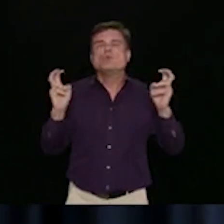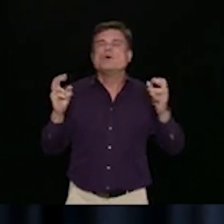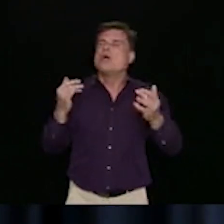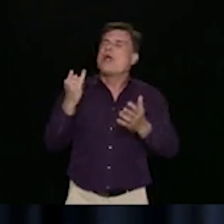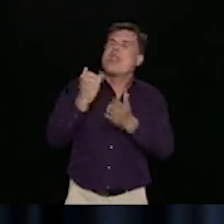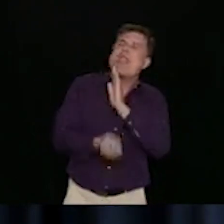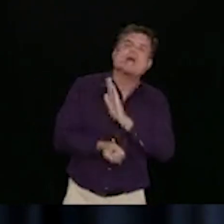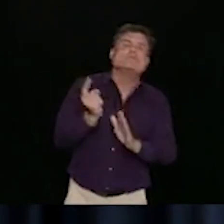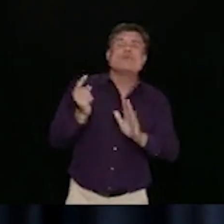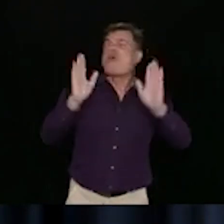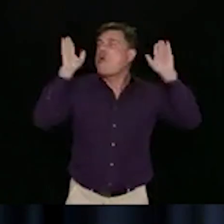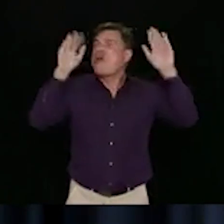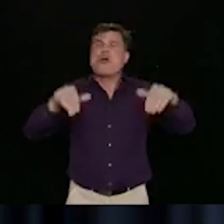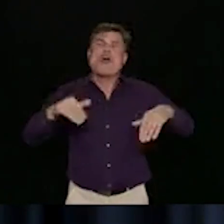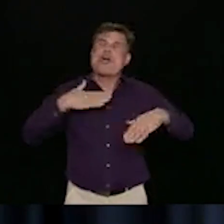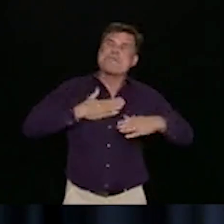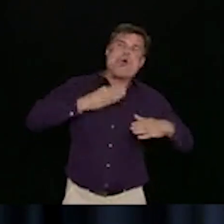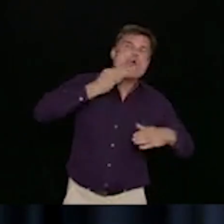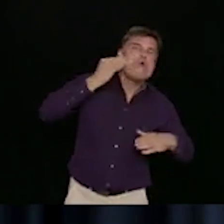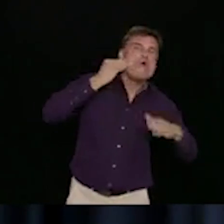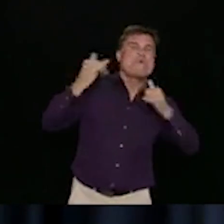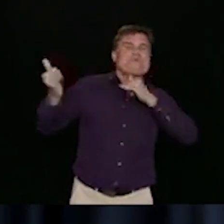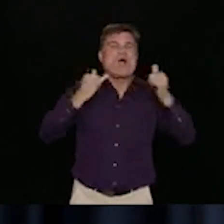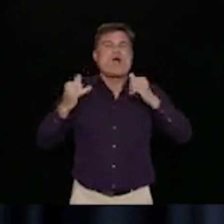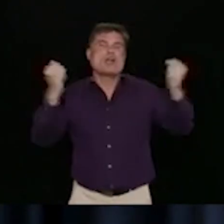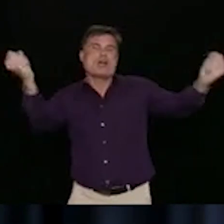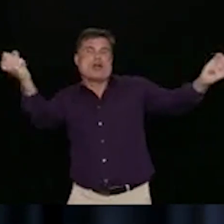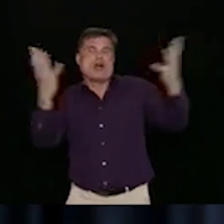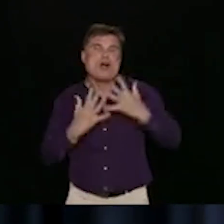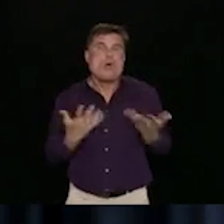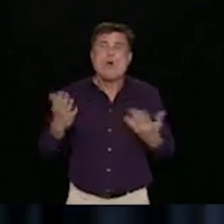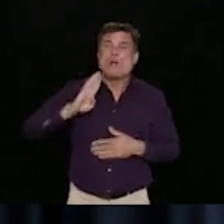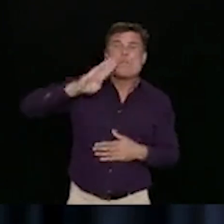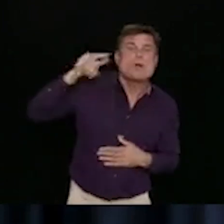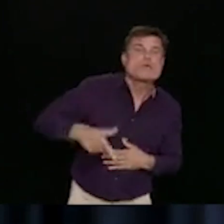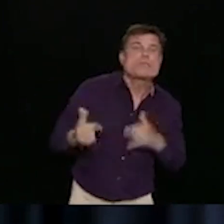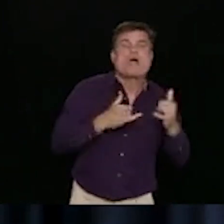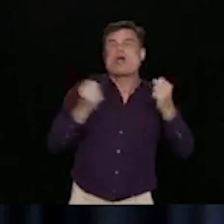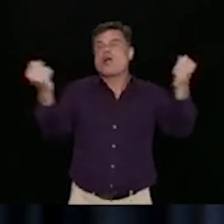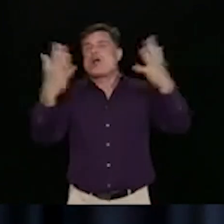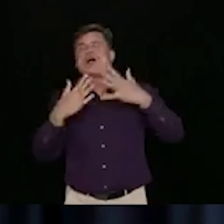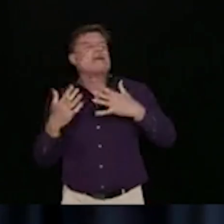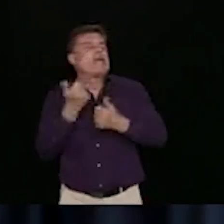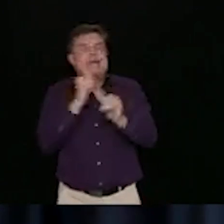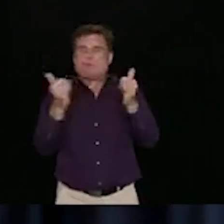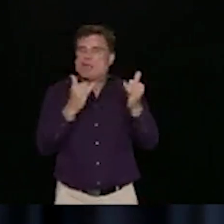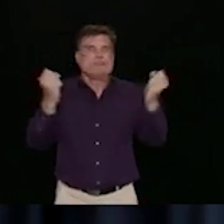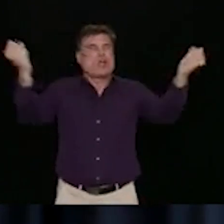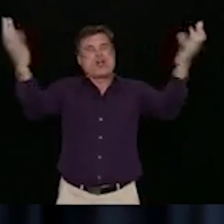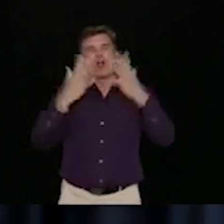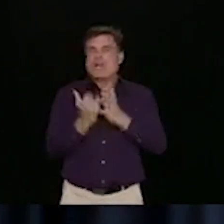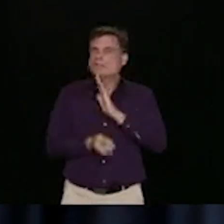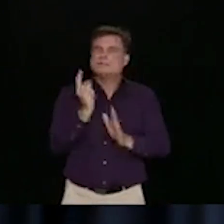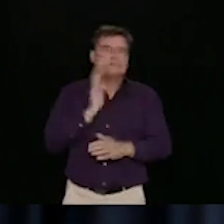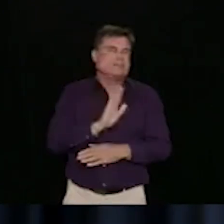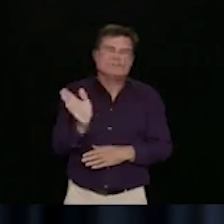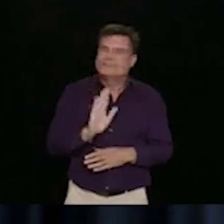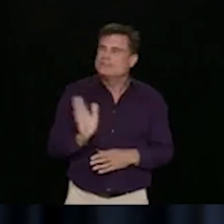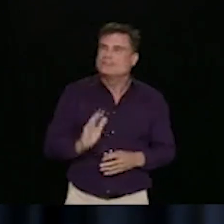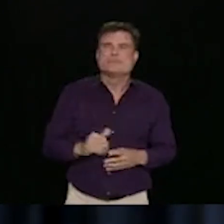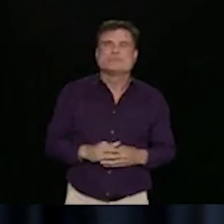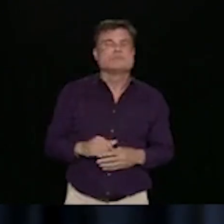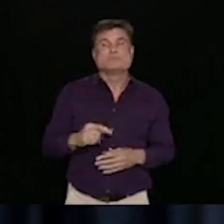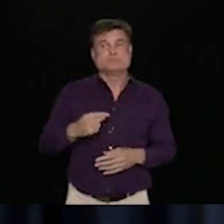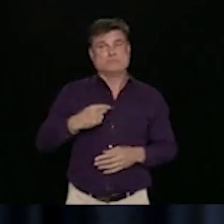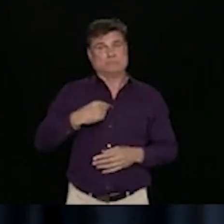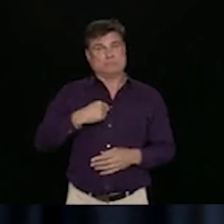we are that we're looking at. I don't believe it's good to shut things down because it just drives things underground. It's much more,